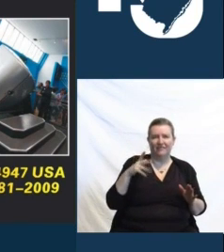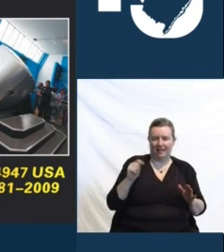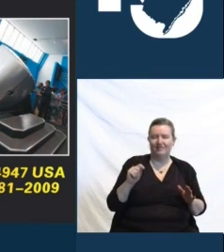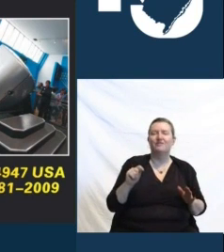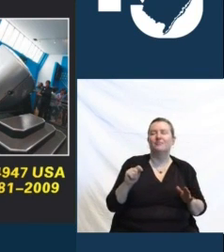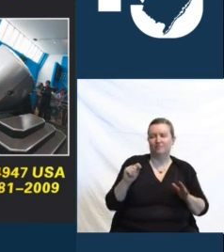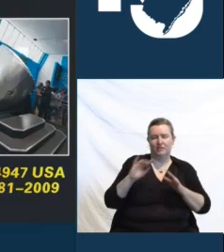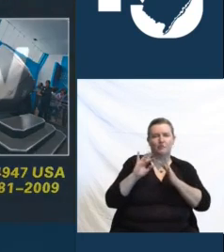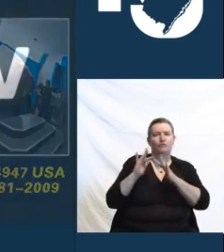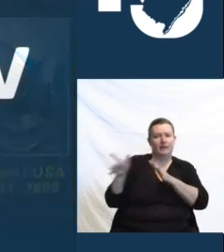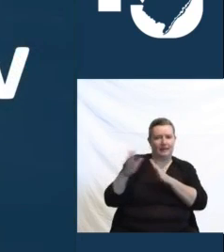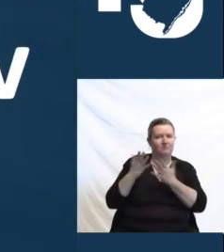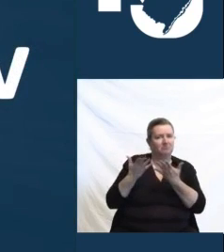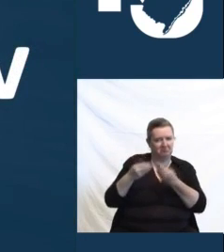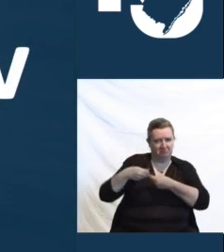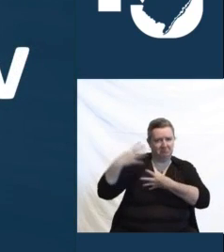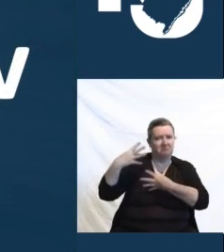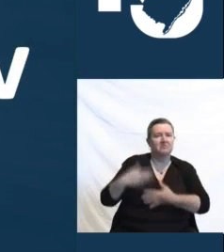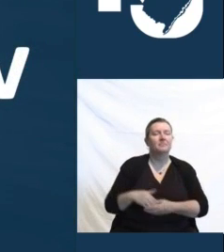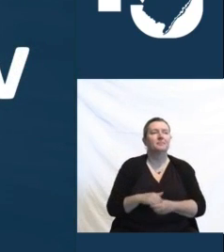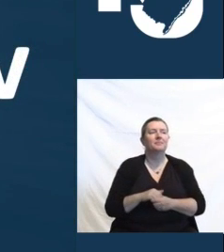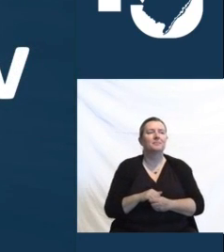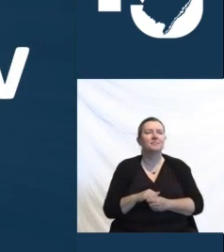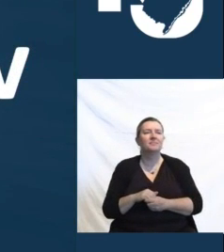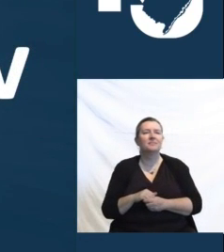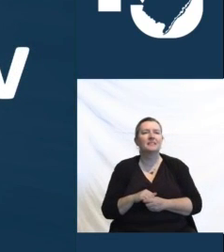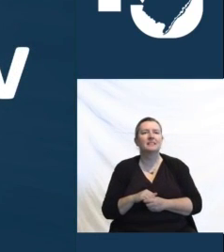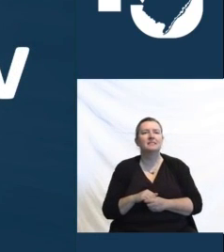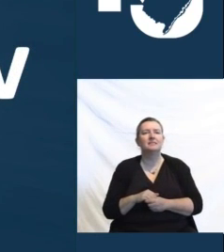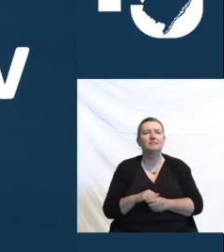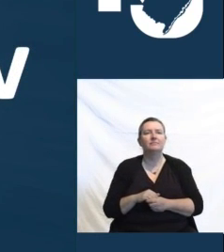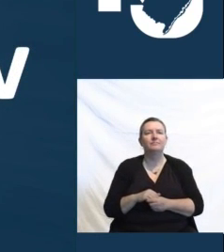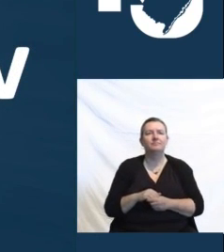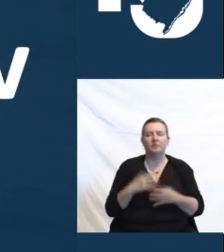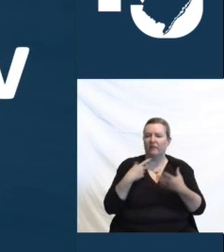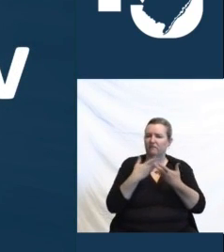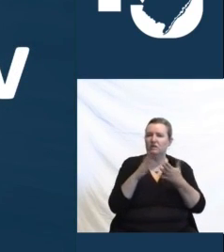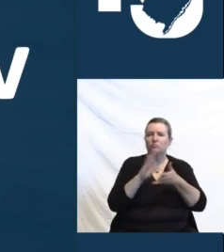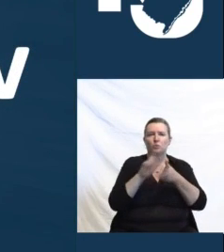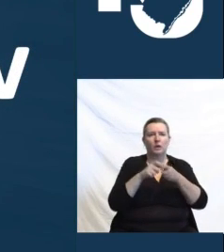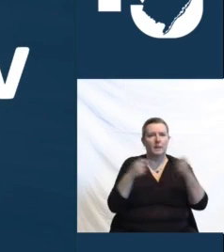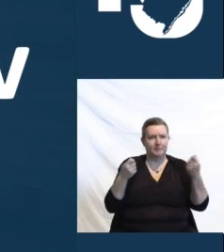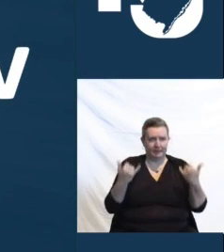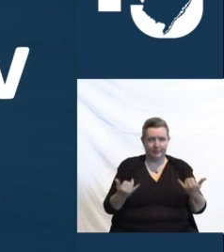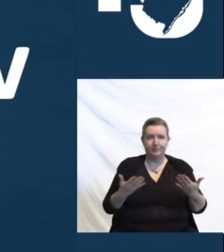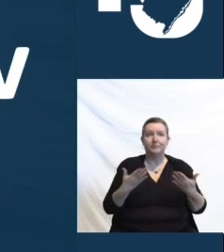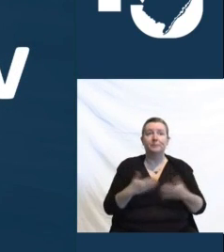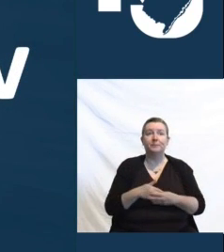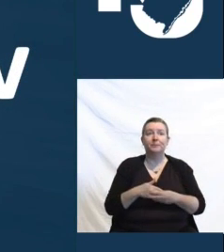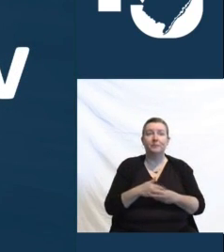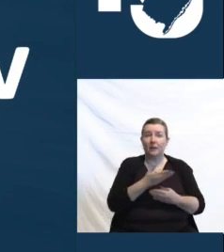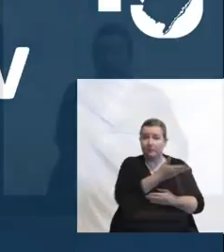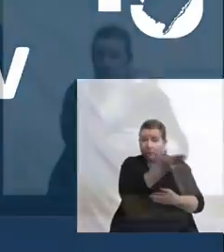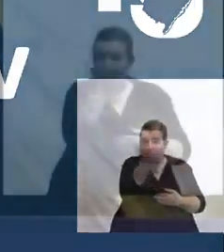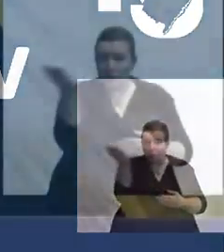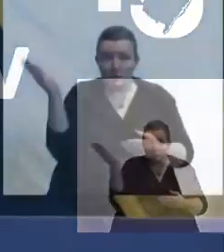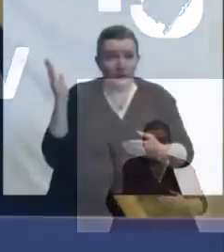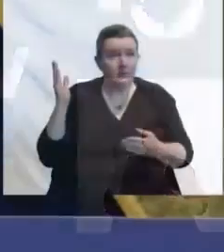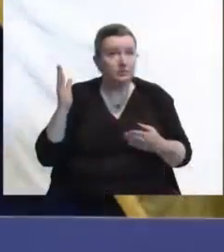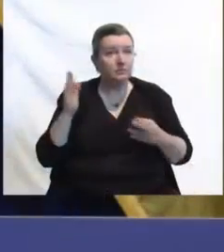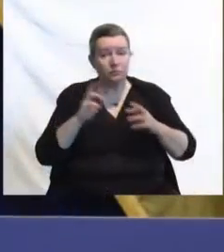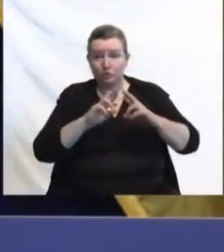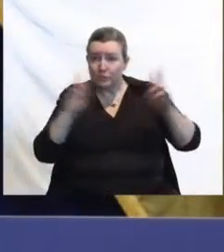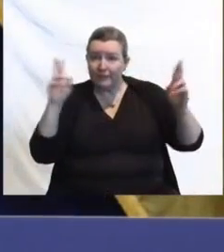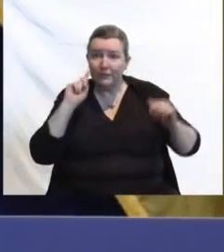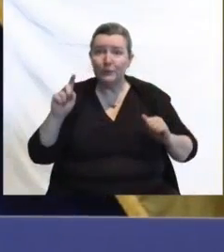And that, I think, is a great place for us to end for today. To everybody out there preparing for Thanksgiving, I wish you a happy